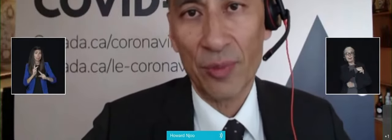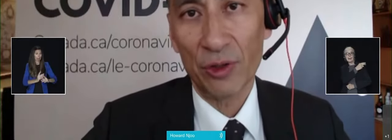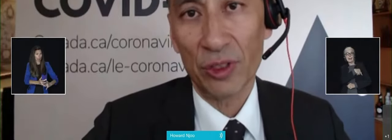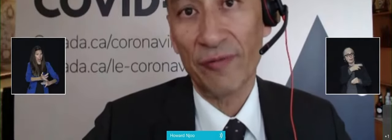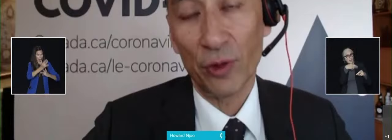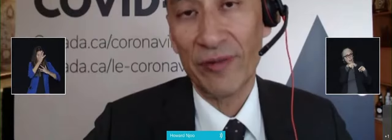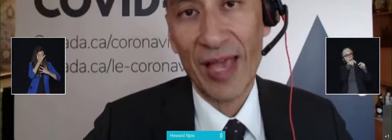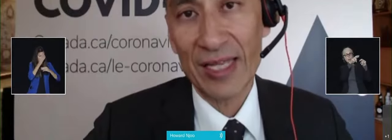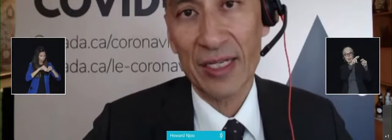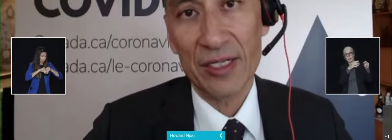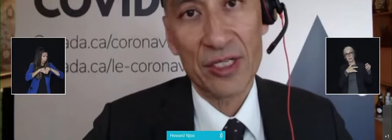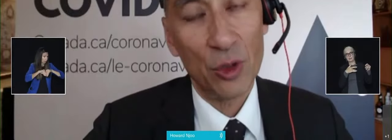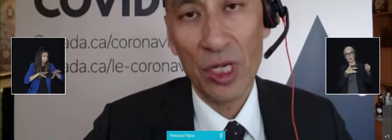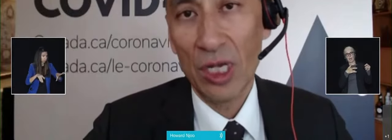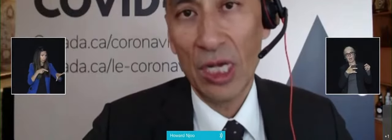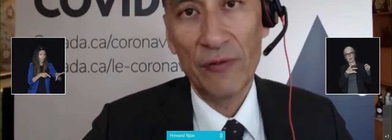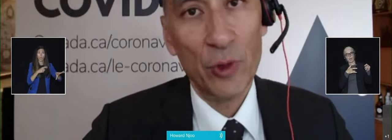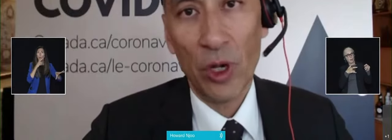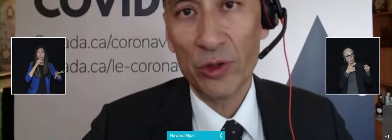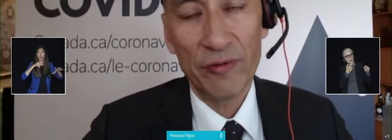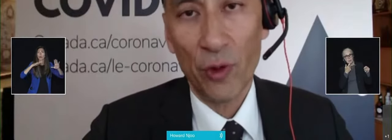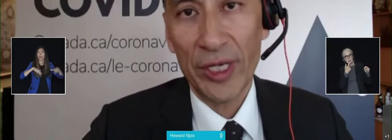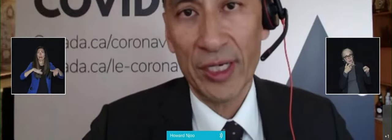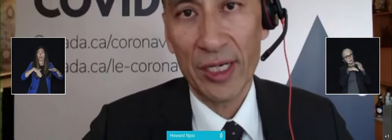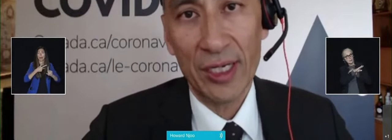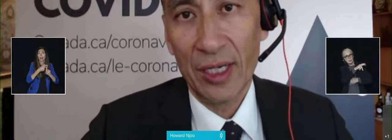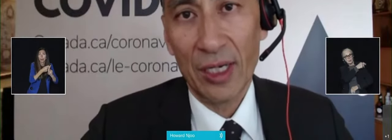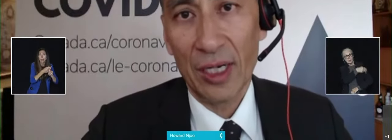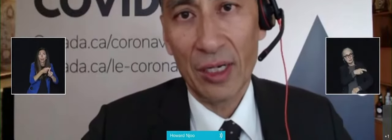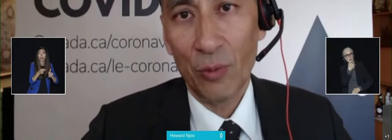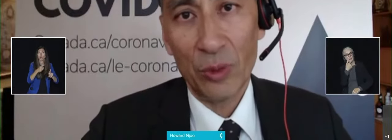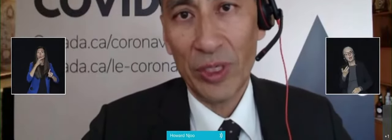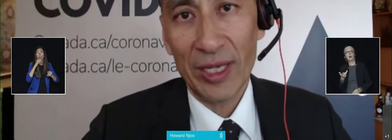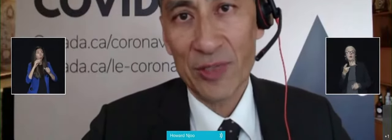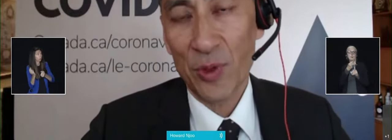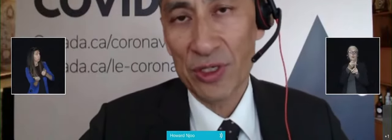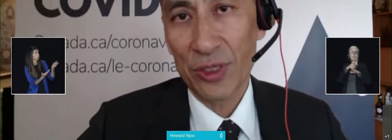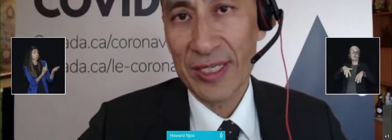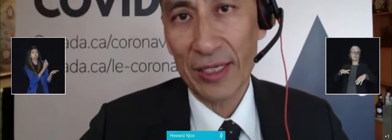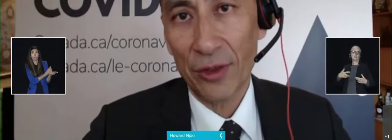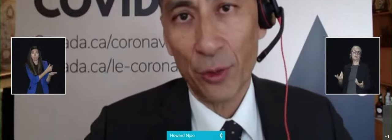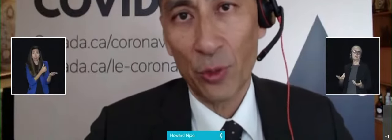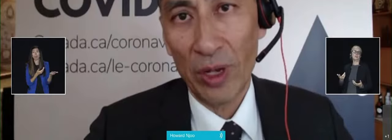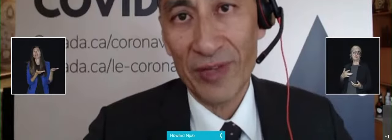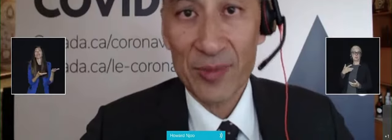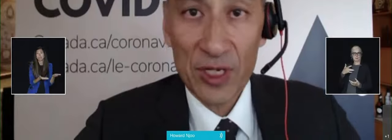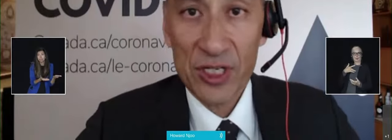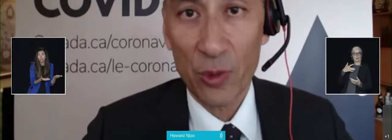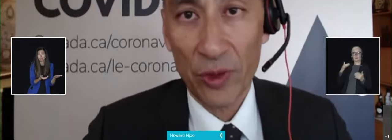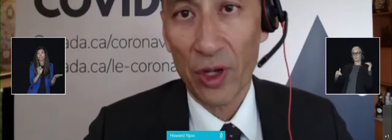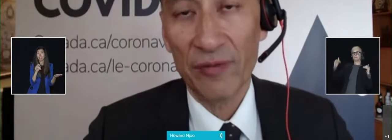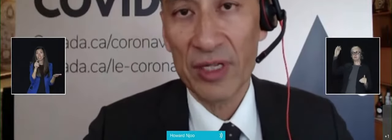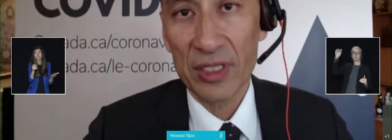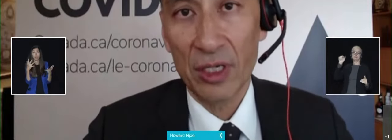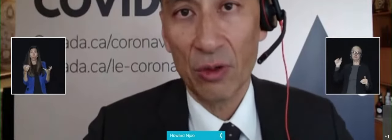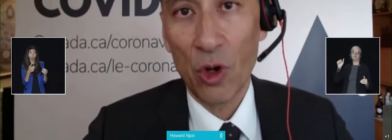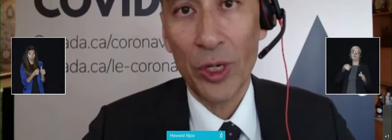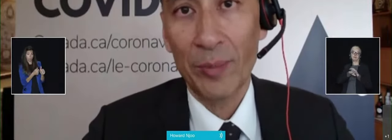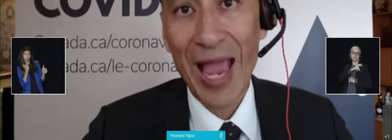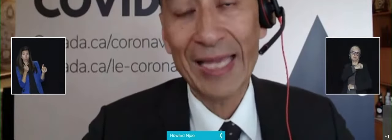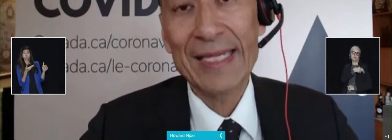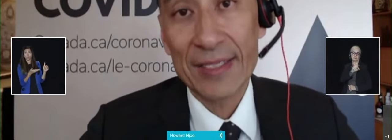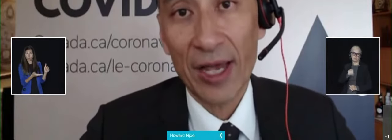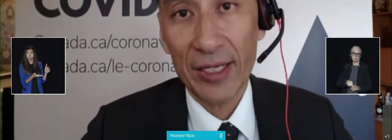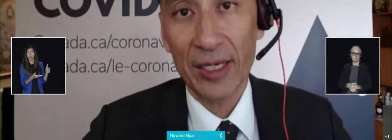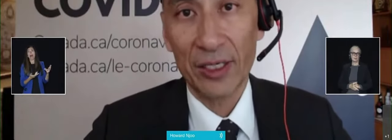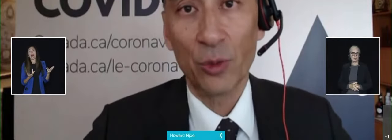-vaccinated compared to the fully vaccinated. So if you want to avoid what we experienced in the second and third wave, especially with all of us, you know,